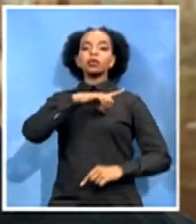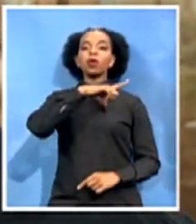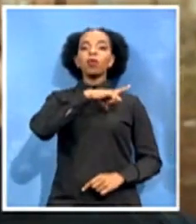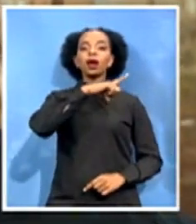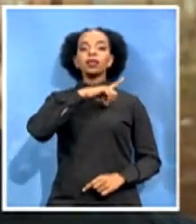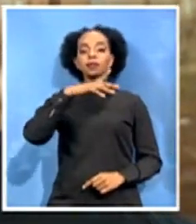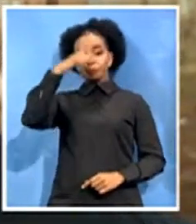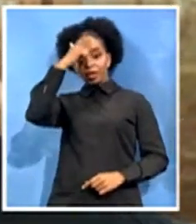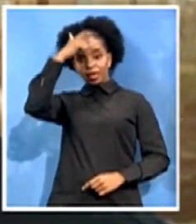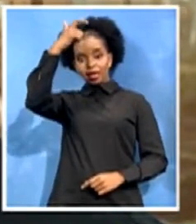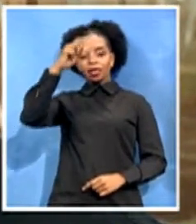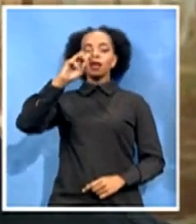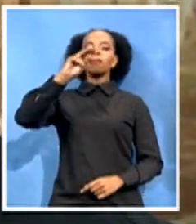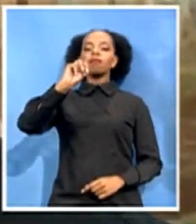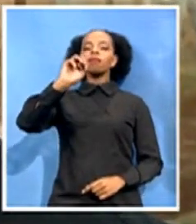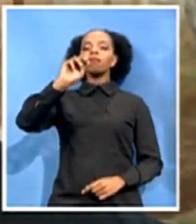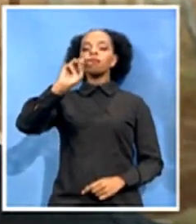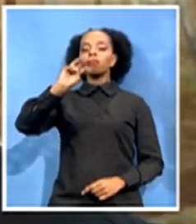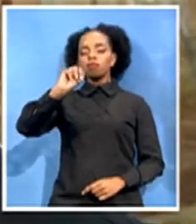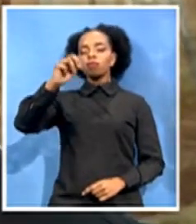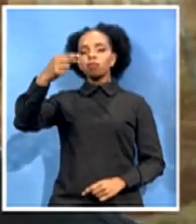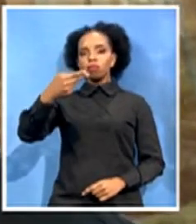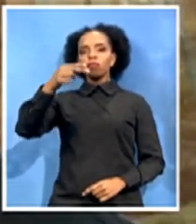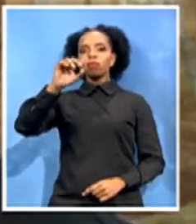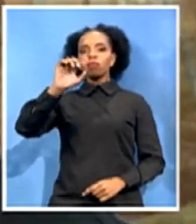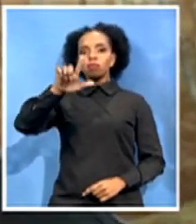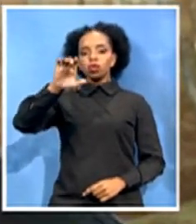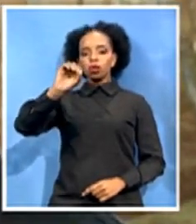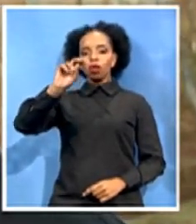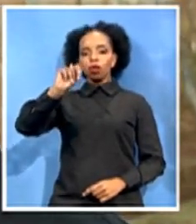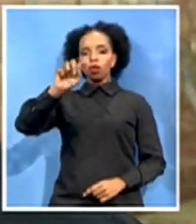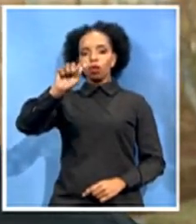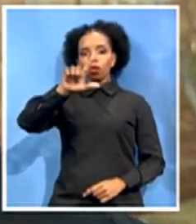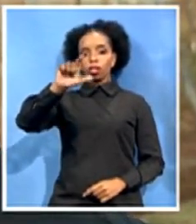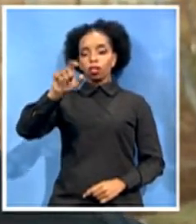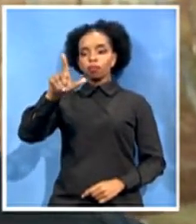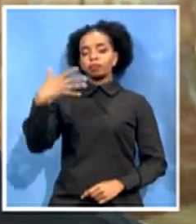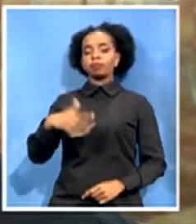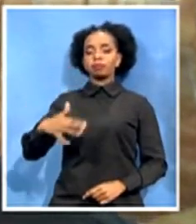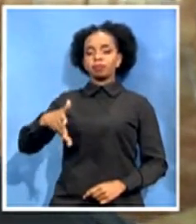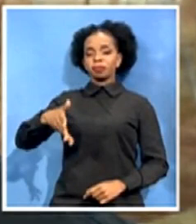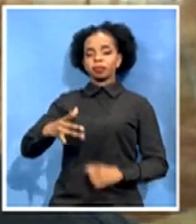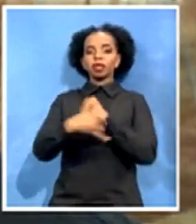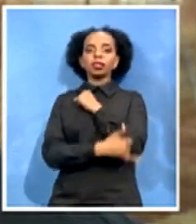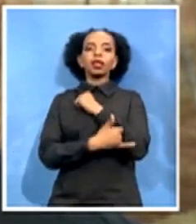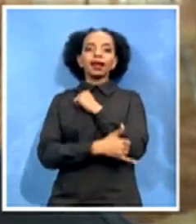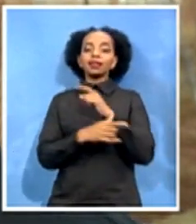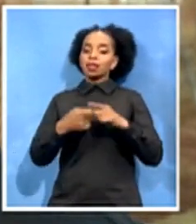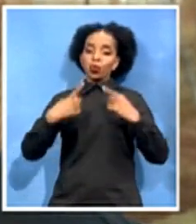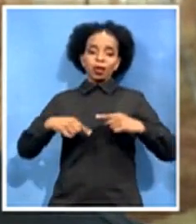one of the freedom warriors in this country and we are very delighted and we are confident to say that